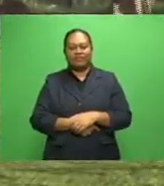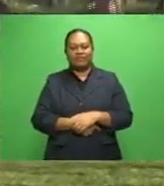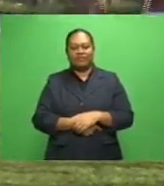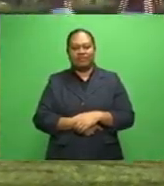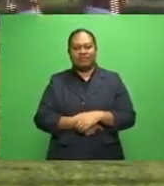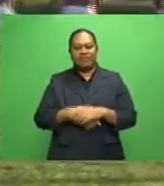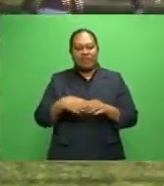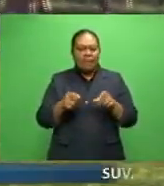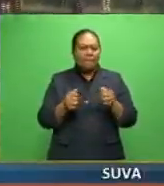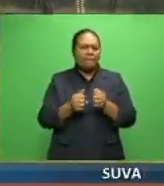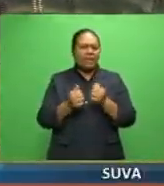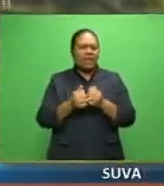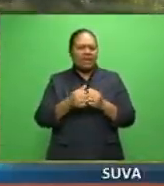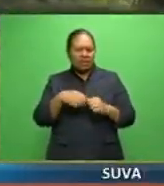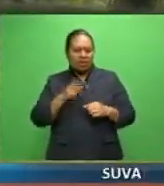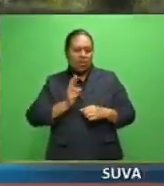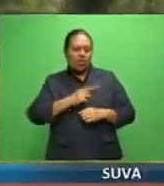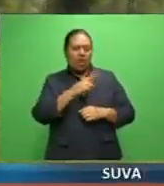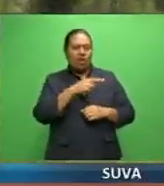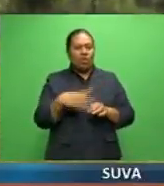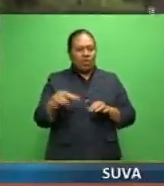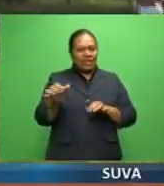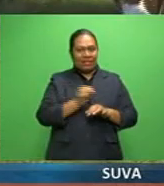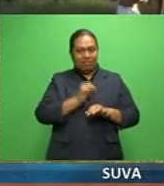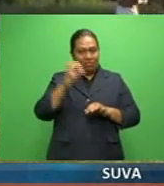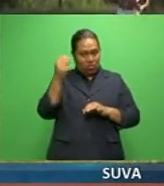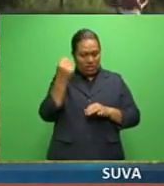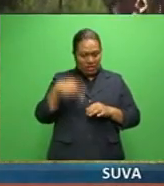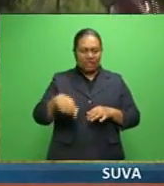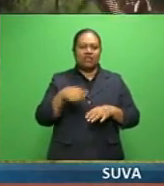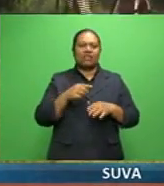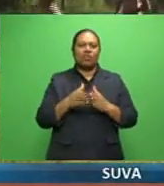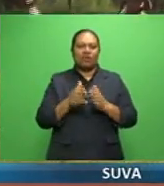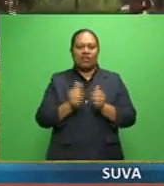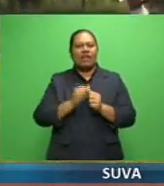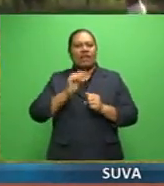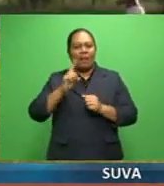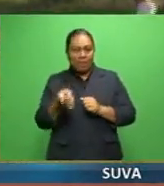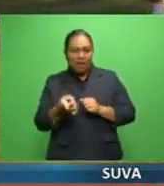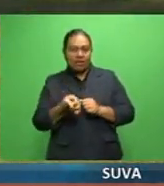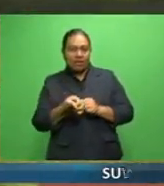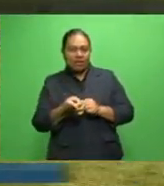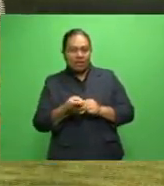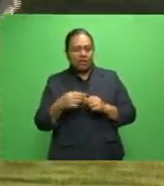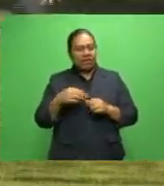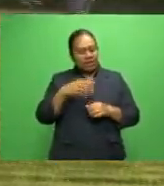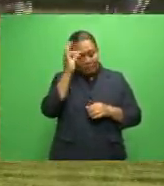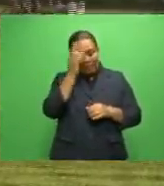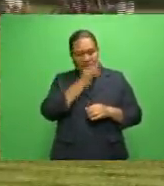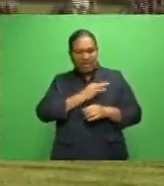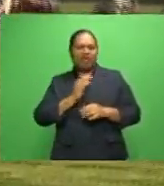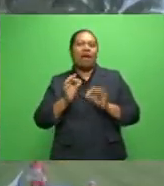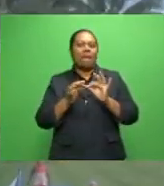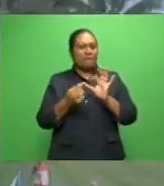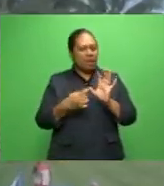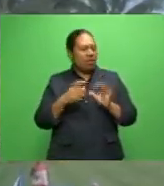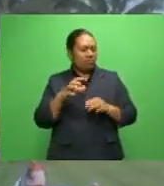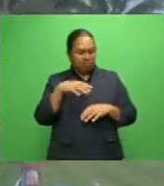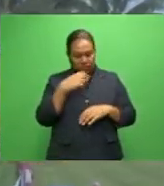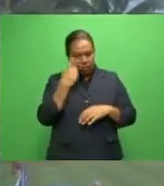Many are predicting Rewa will lift the BOG title this weekend, but the Delta Tigers believe Baa is the team to beat.